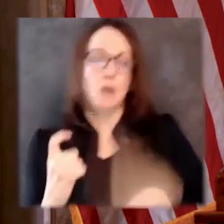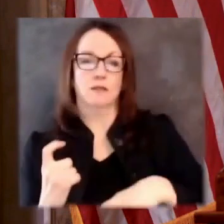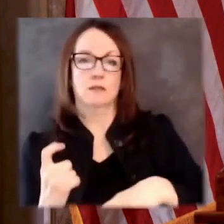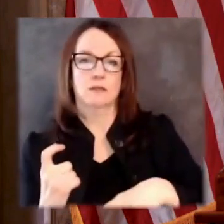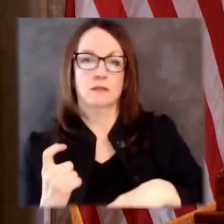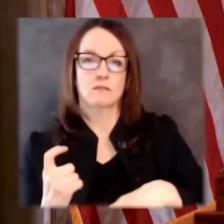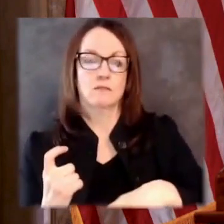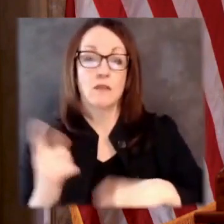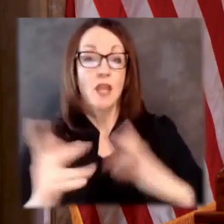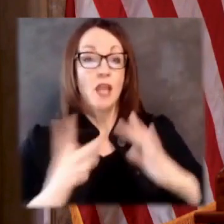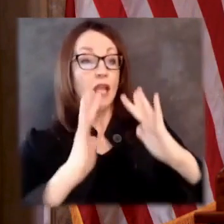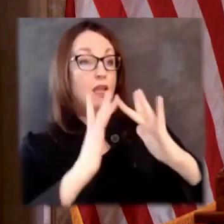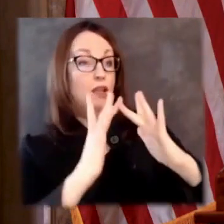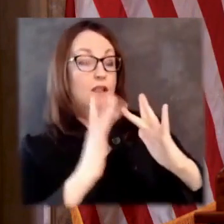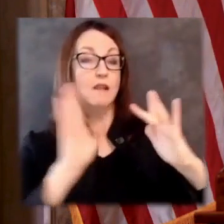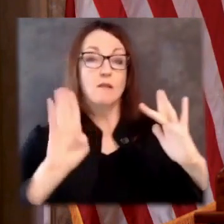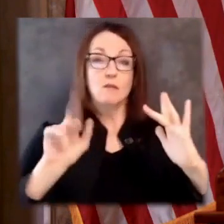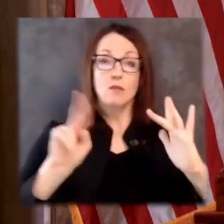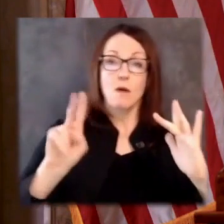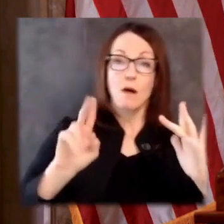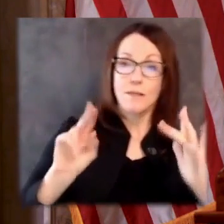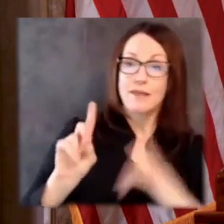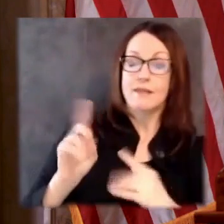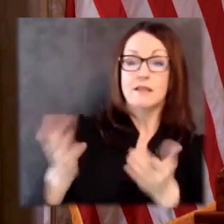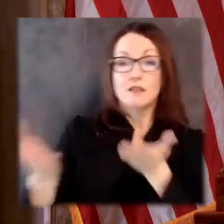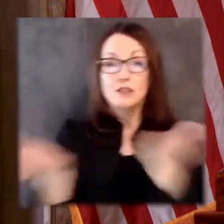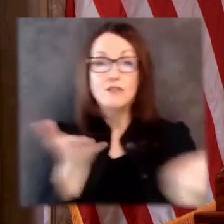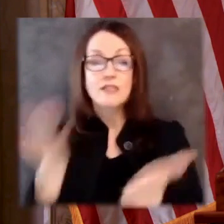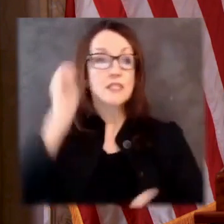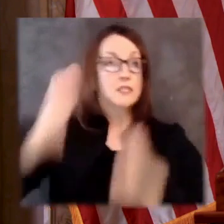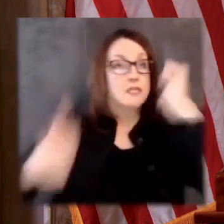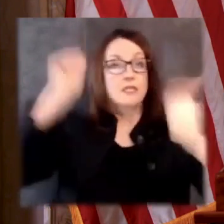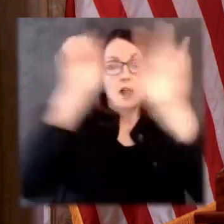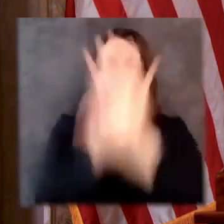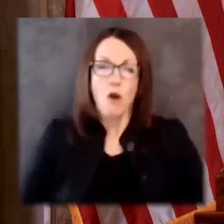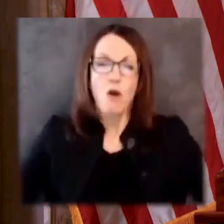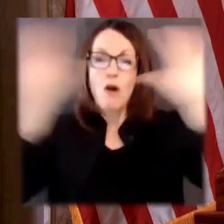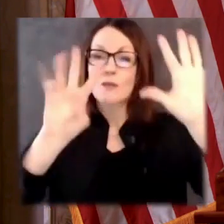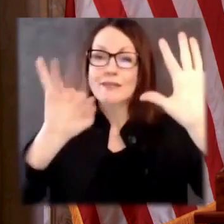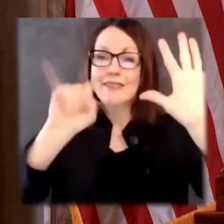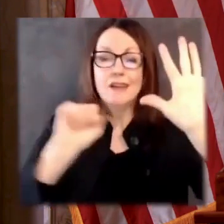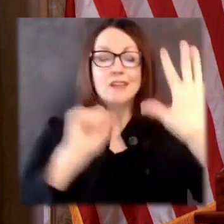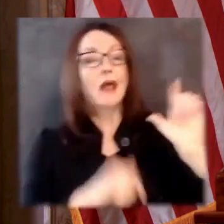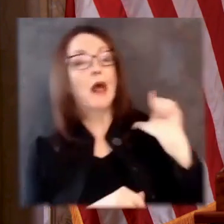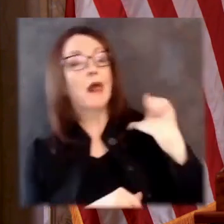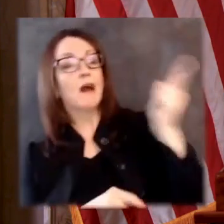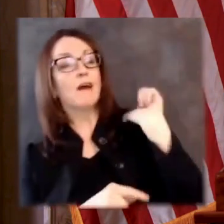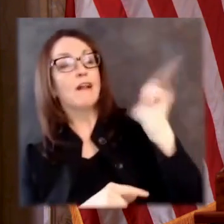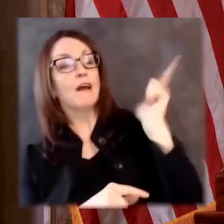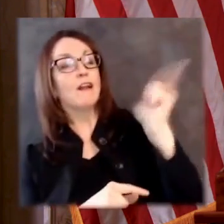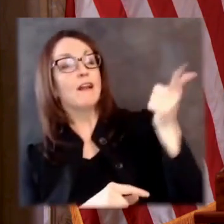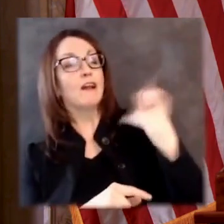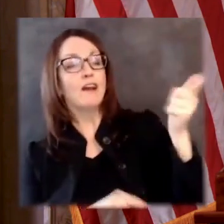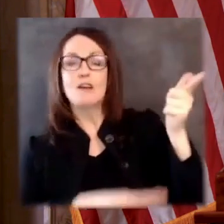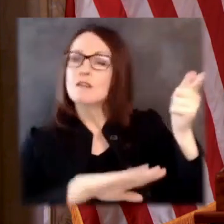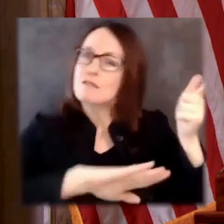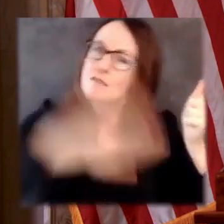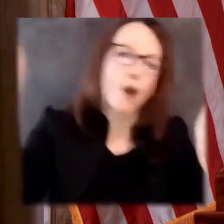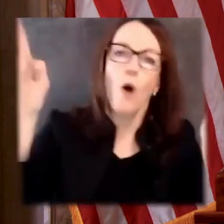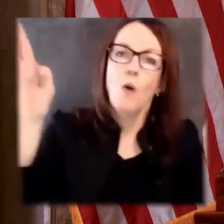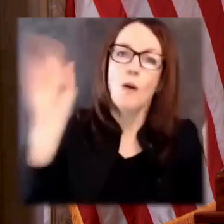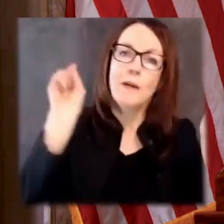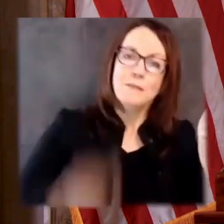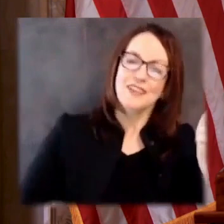It's not insurmountable. But it is critical to economic development and recovery